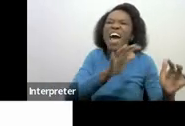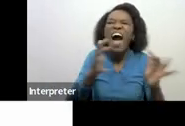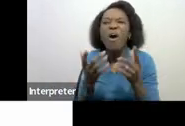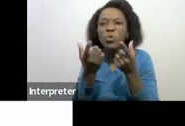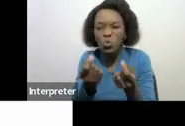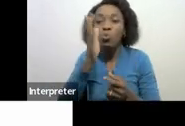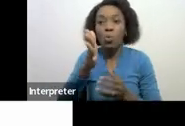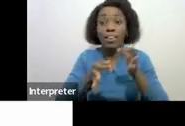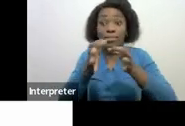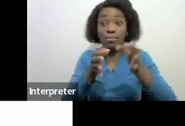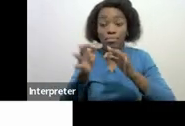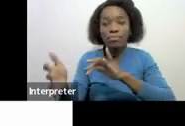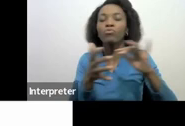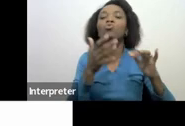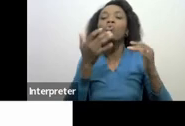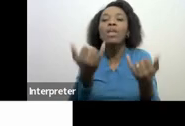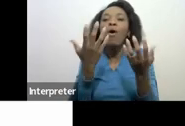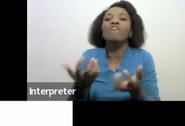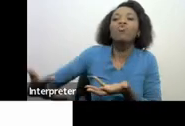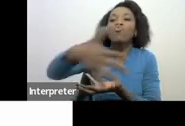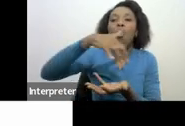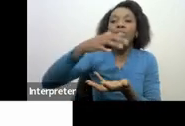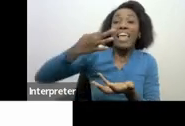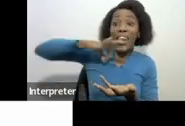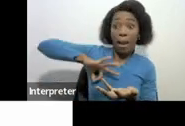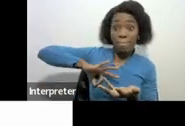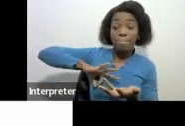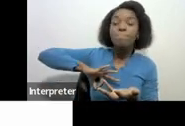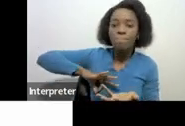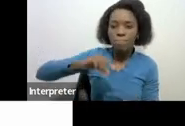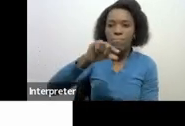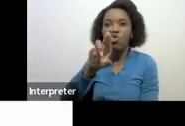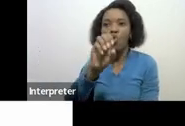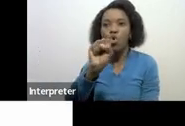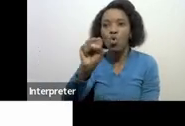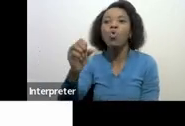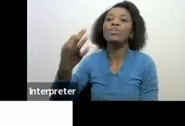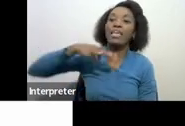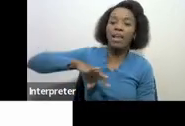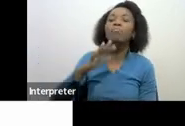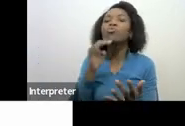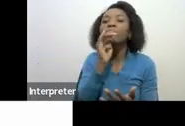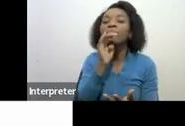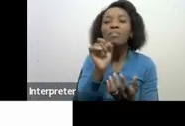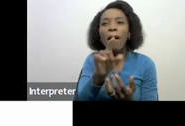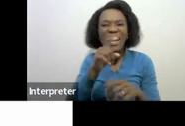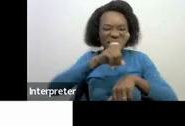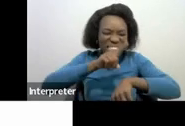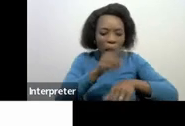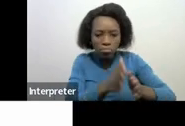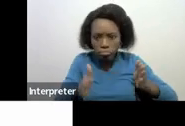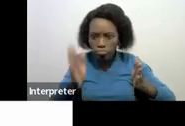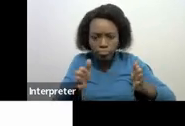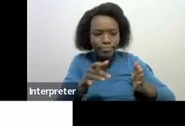have the gross income as I said before the gross income is all the incomes which you've received during that specific year of